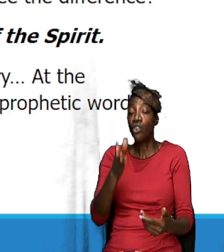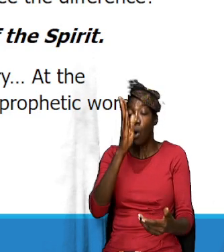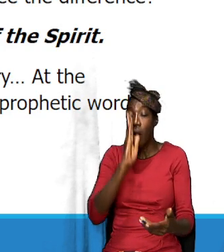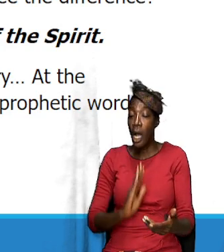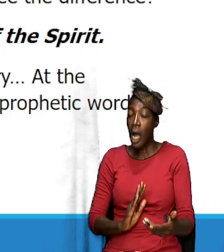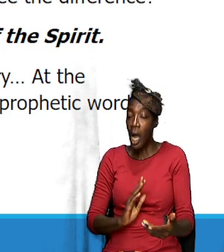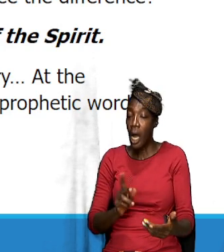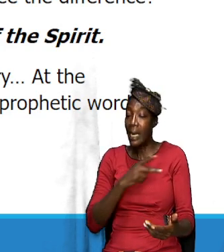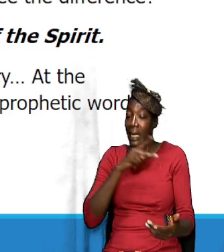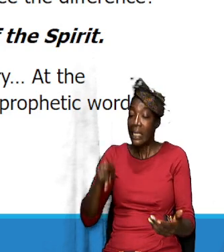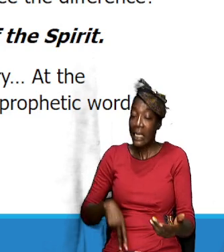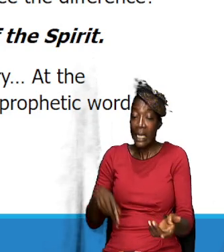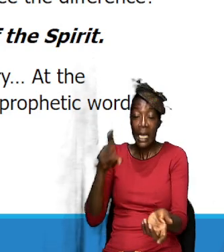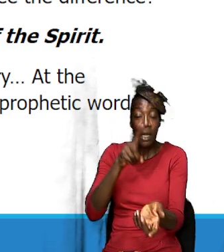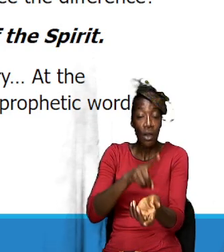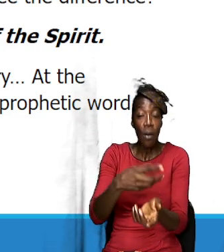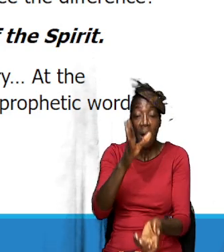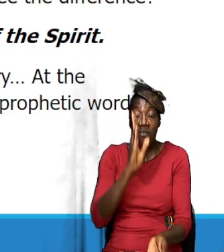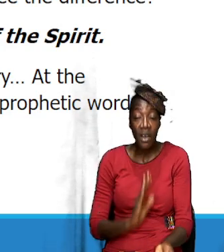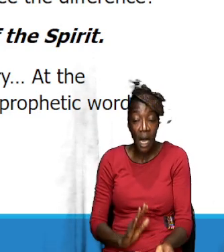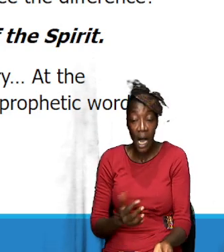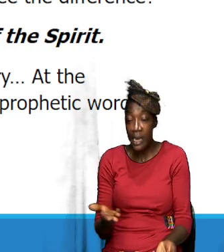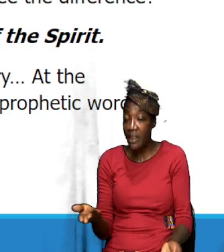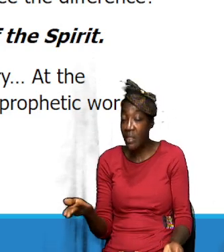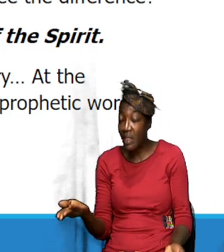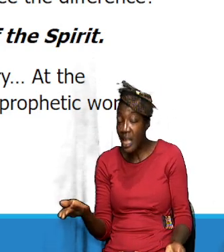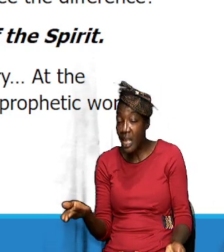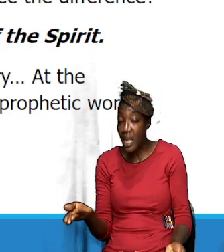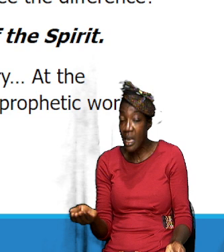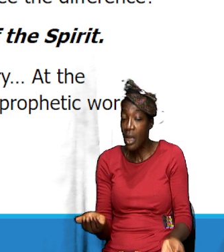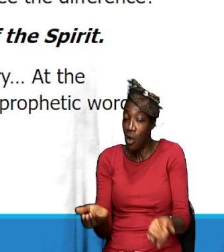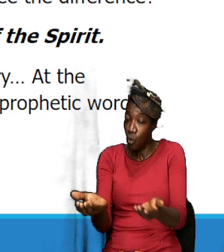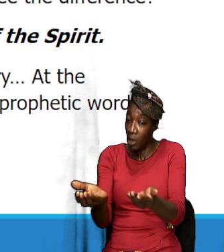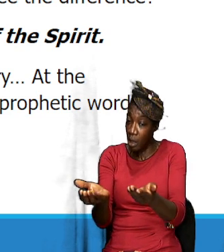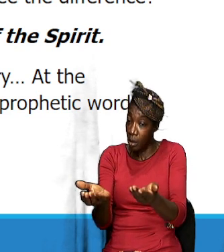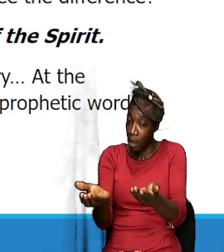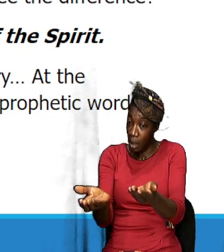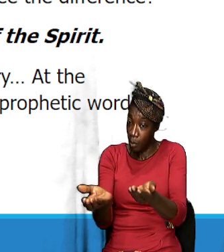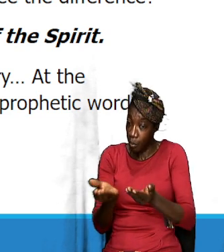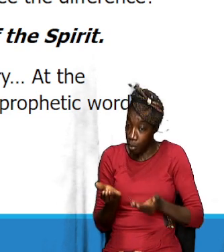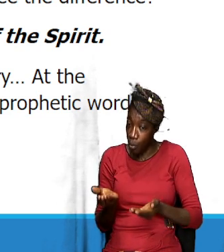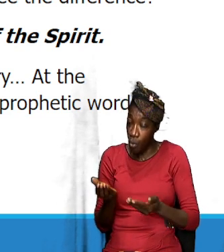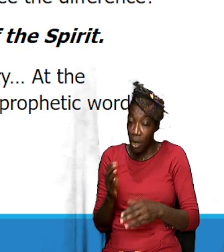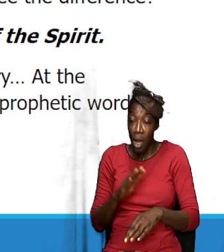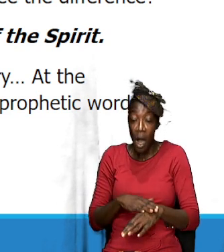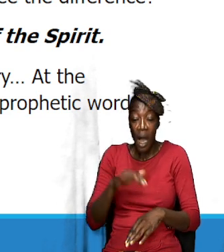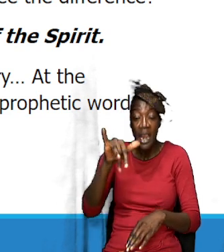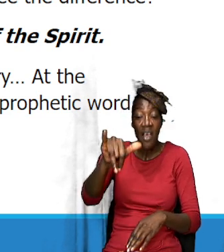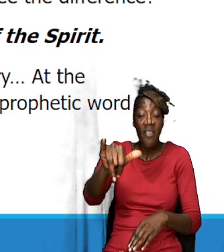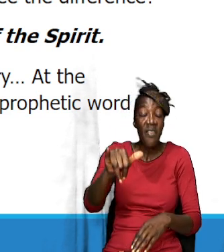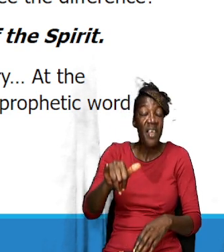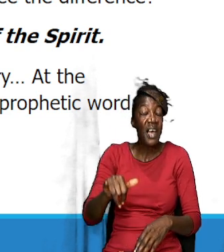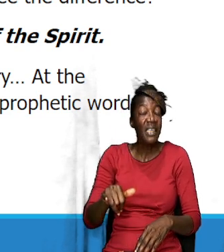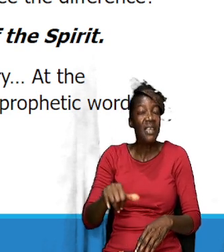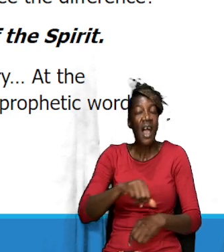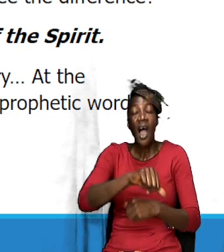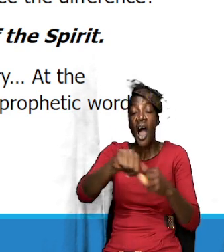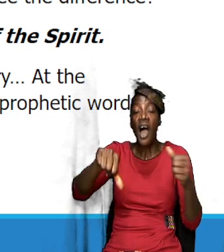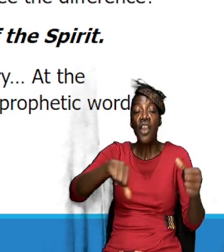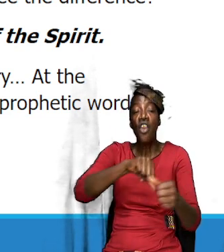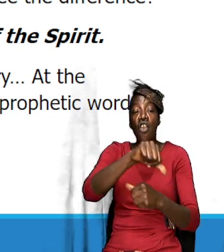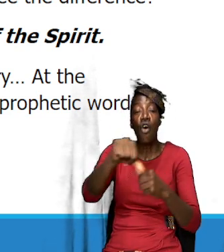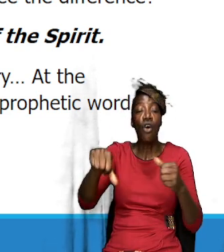comes to the kingdom of God the thing that he will draw on is that anointing that